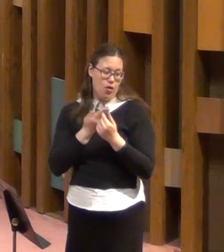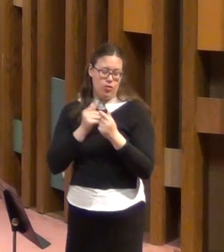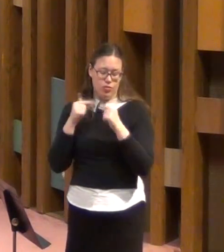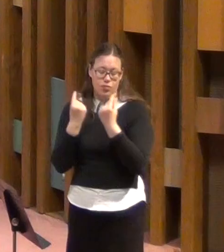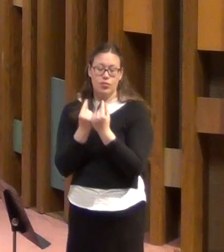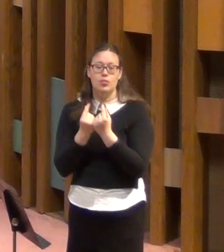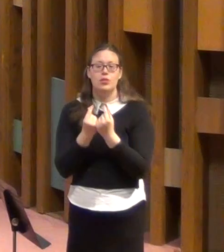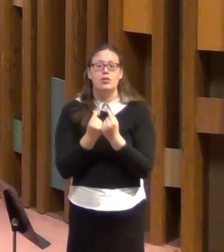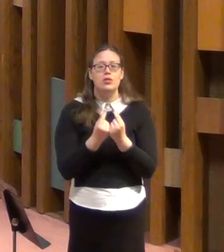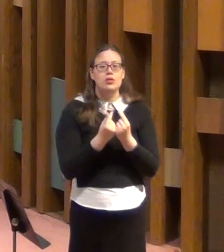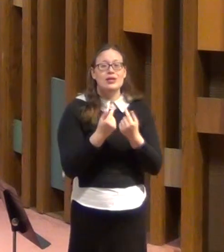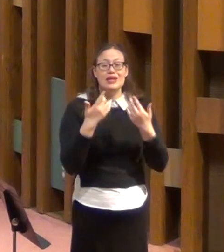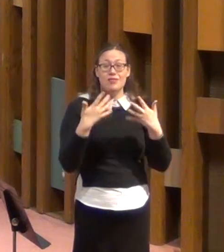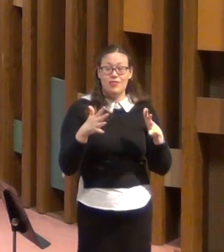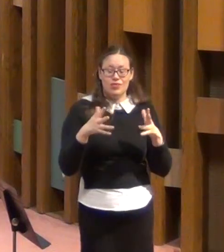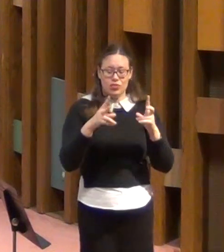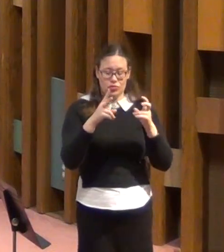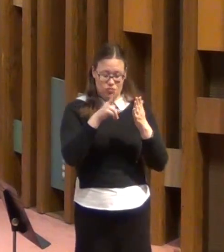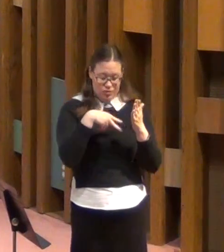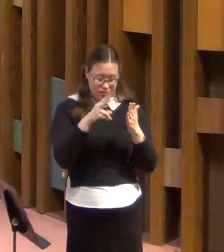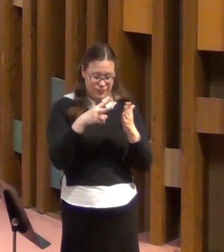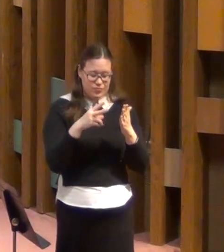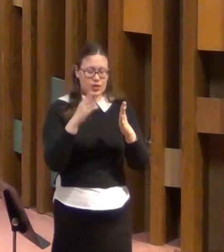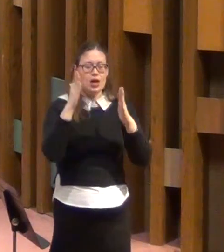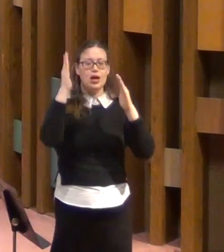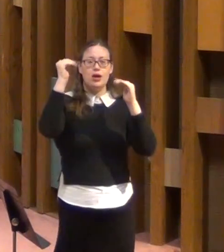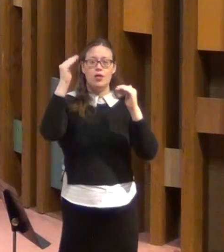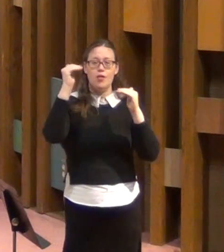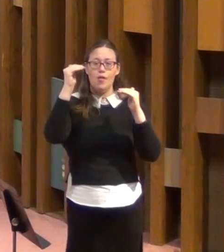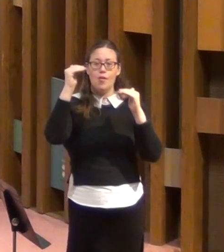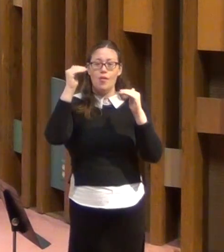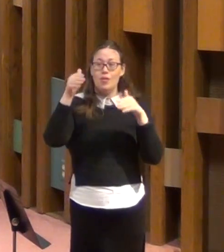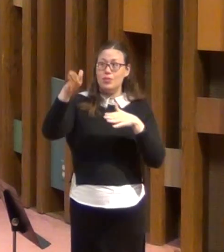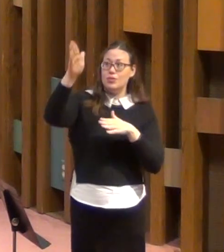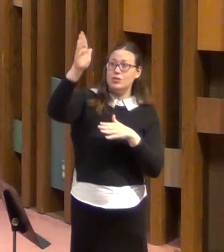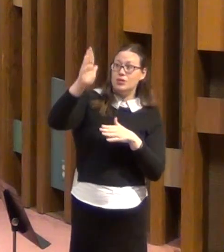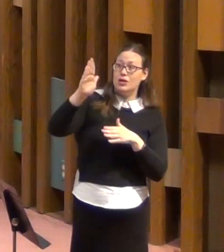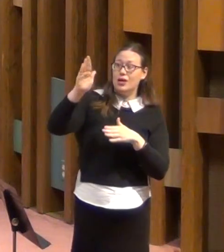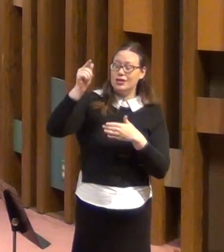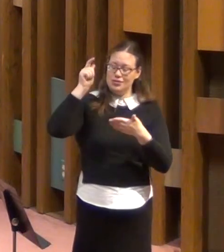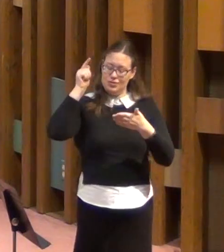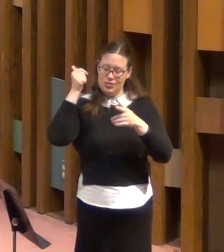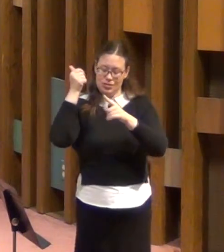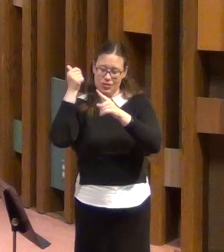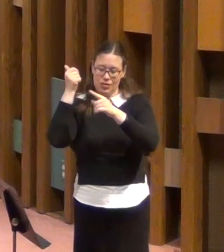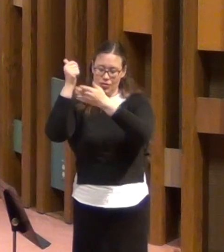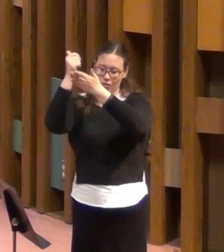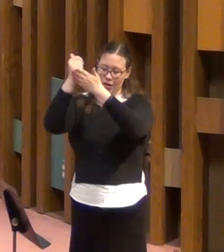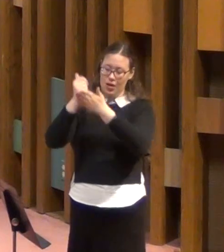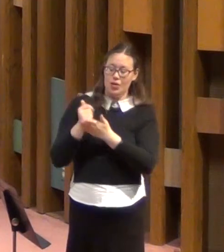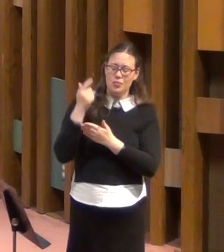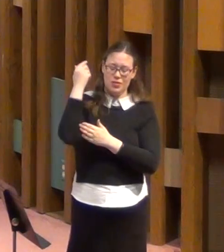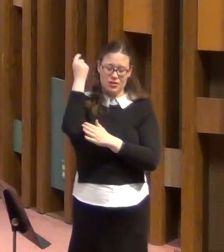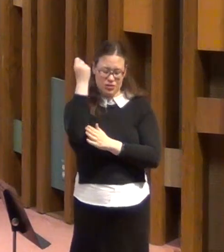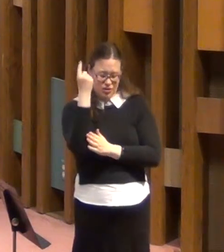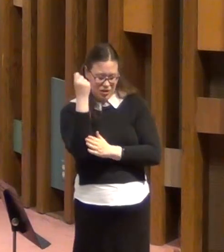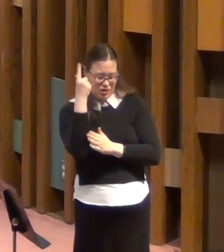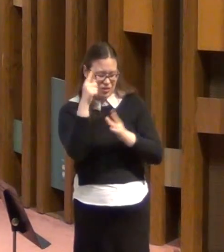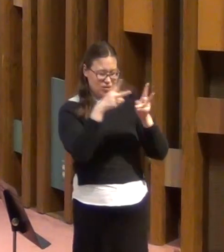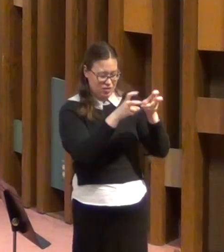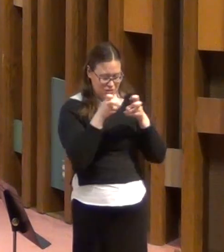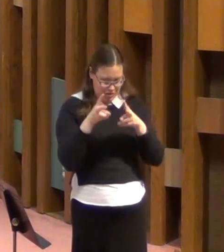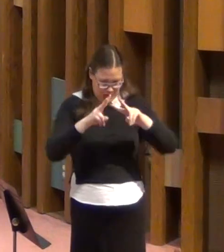May God, who gave these words, give us to understand and to live according